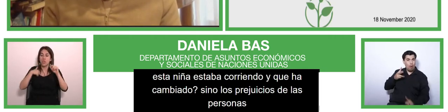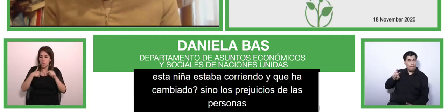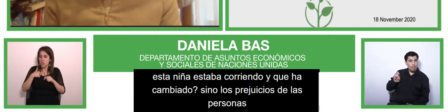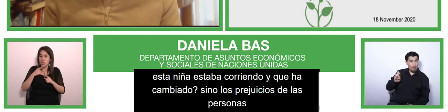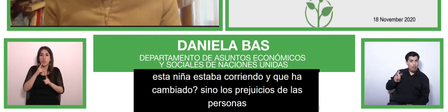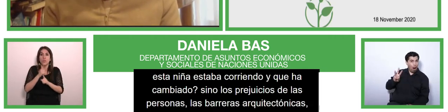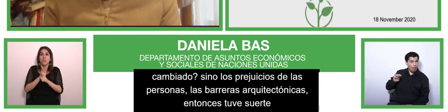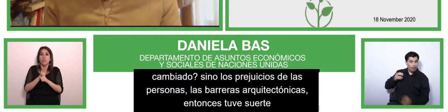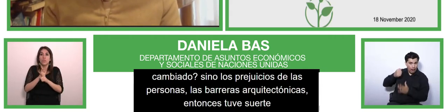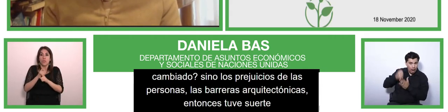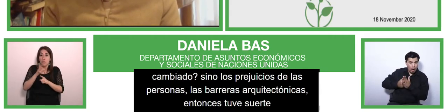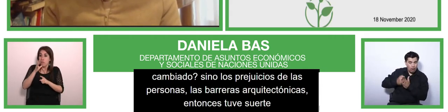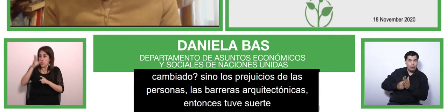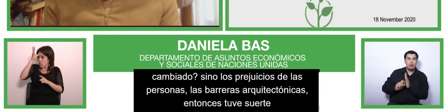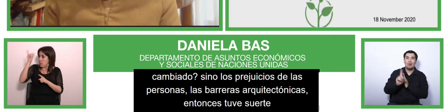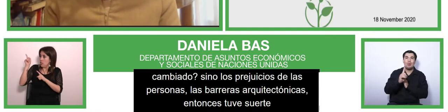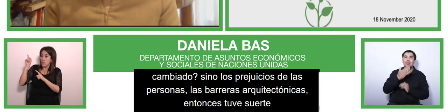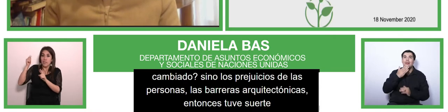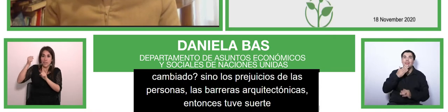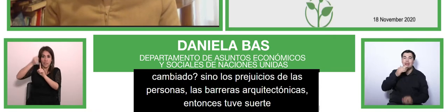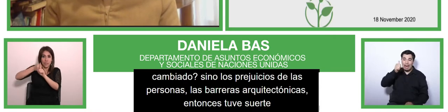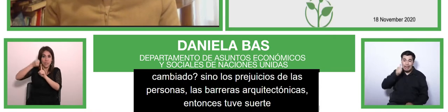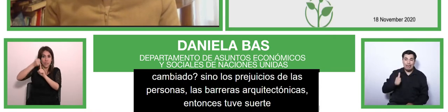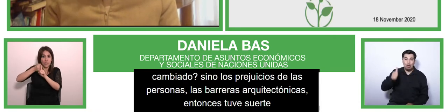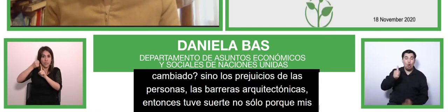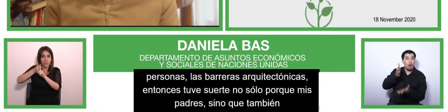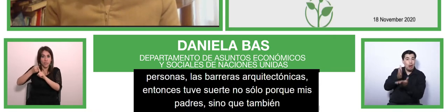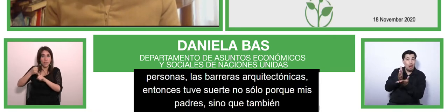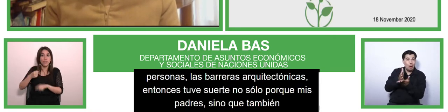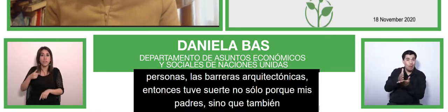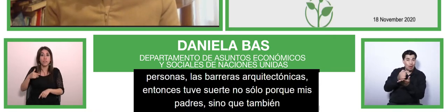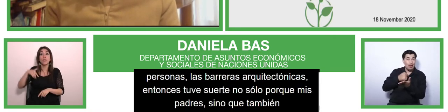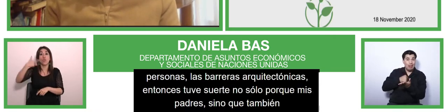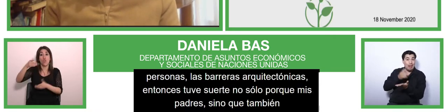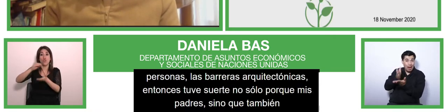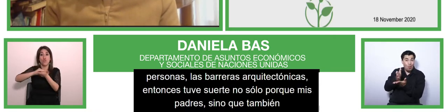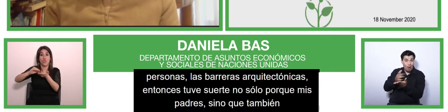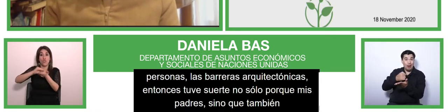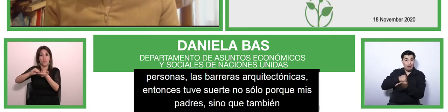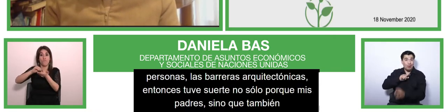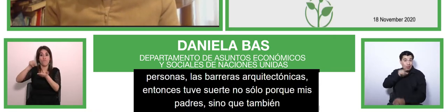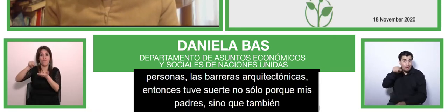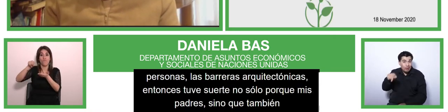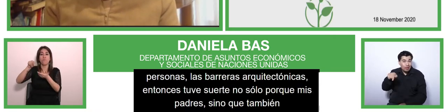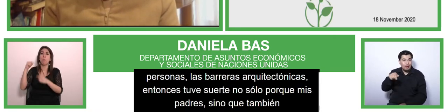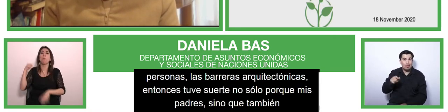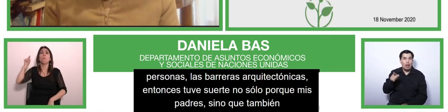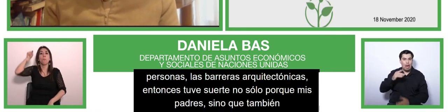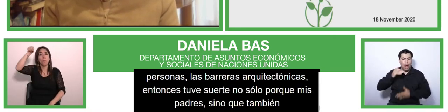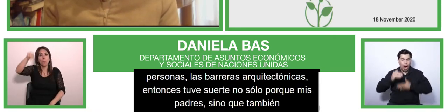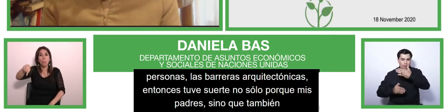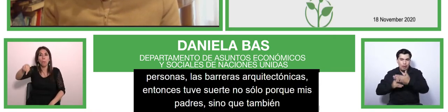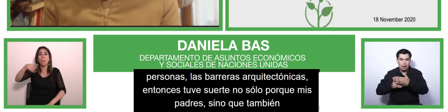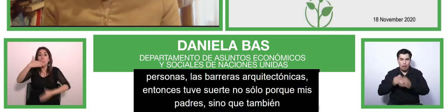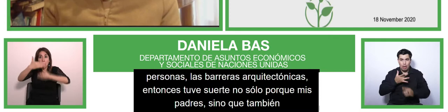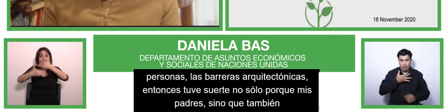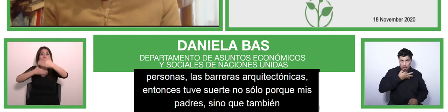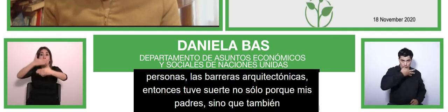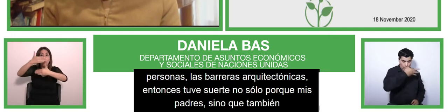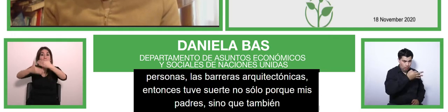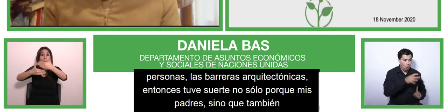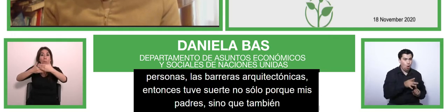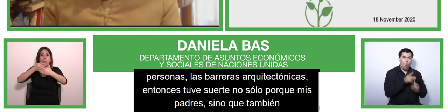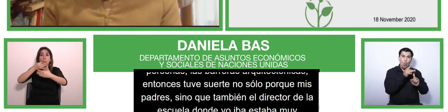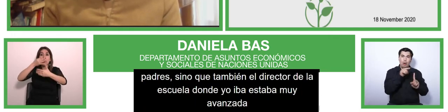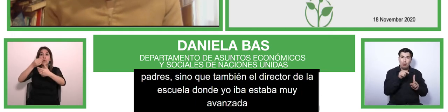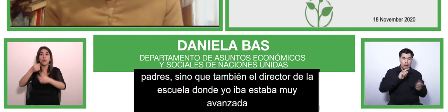school she was very avant-garde and she said well the only thing that has changed in this child is that instead